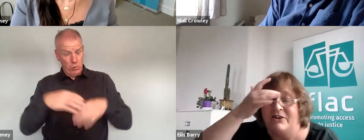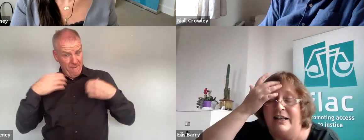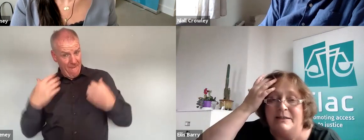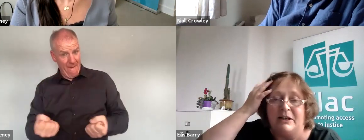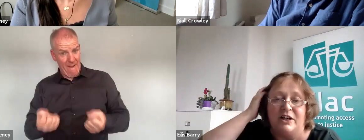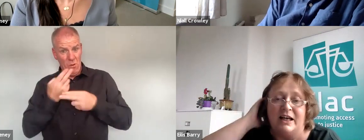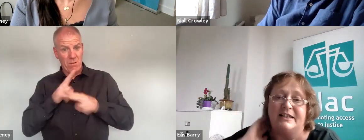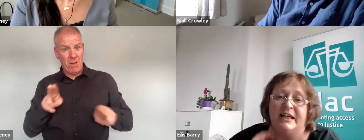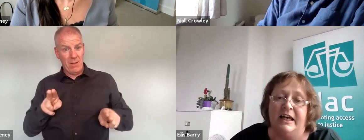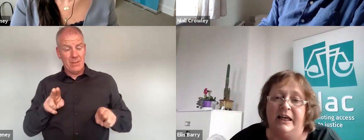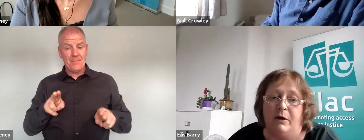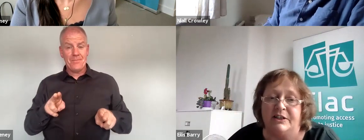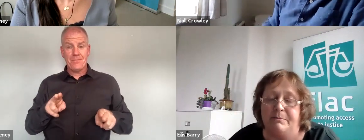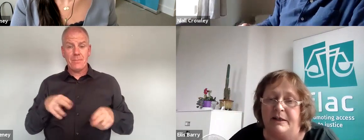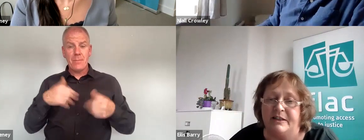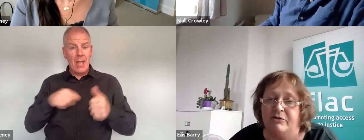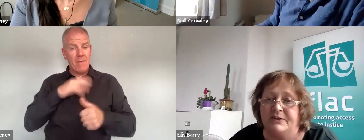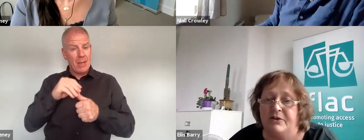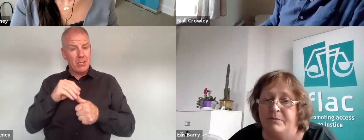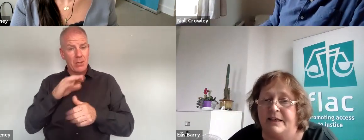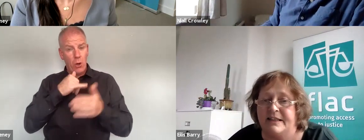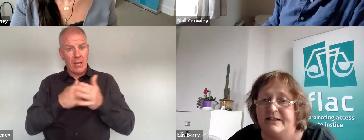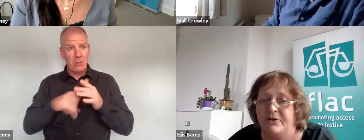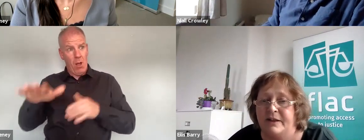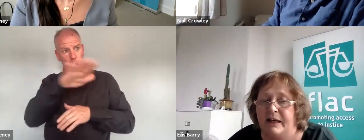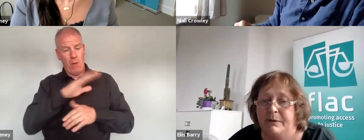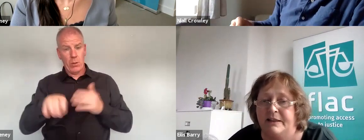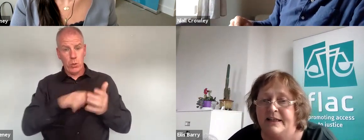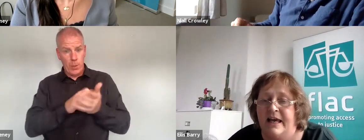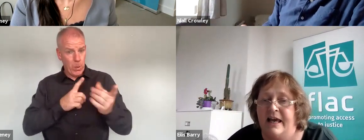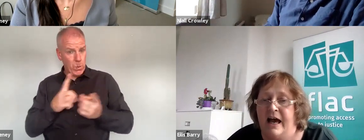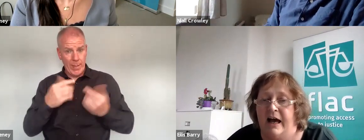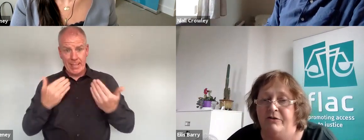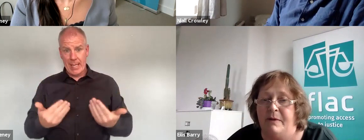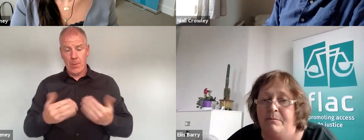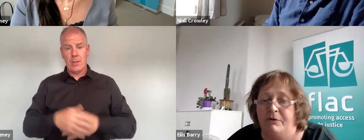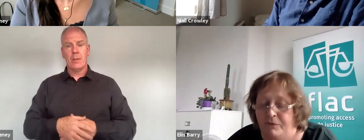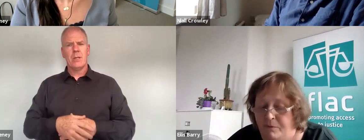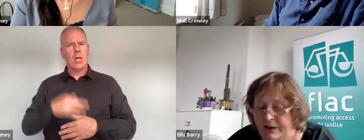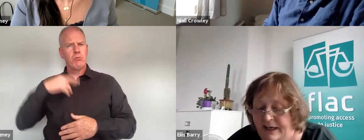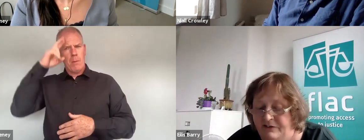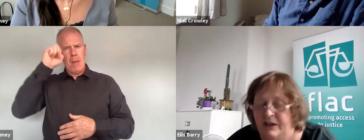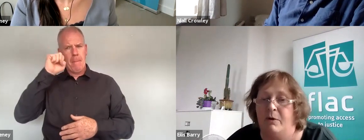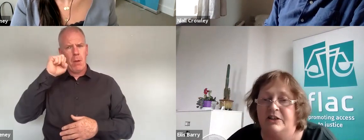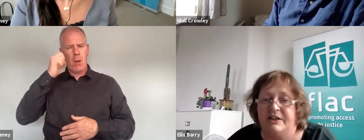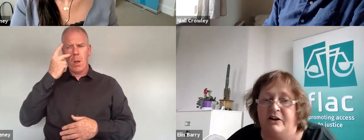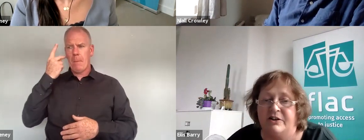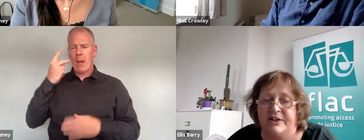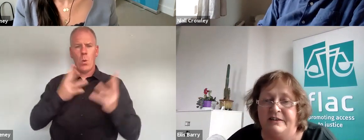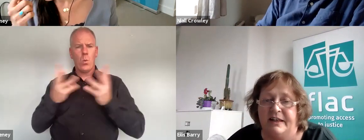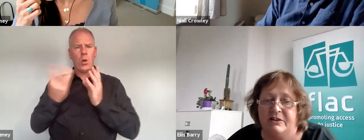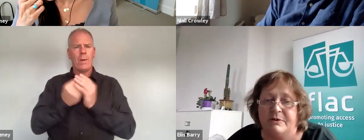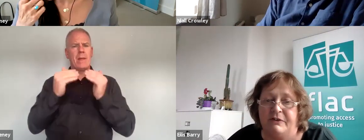that is there any specialised equality body across Europe that is doing that because I remember from working in the equality